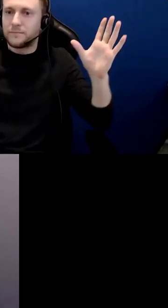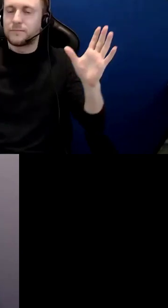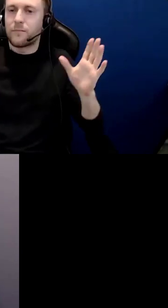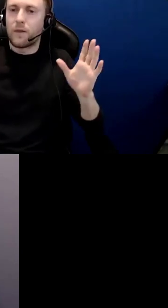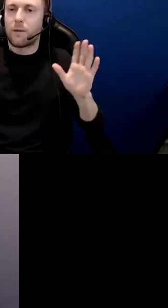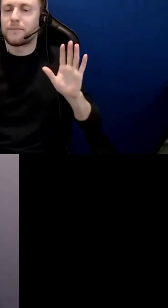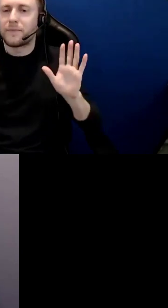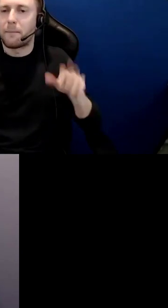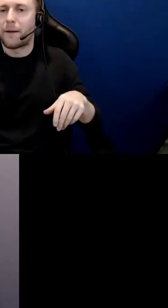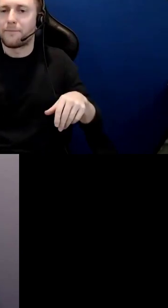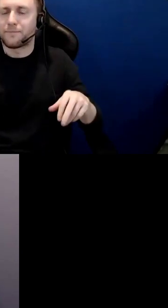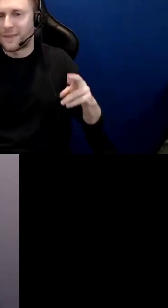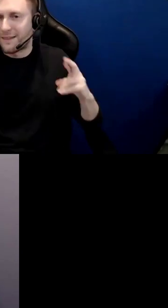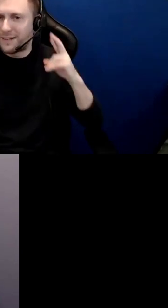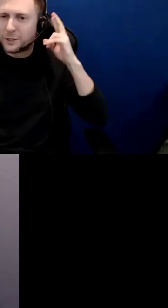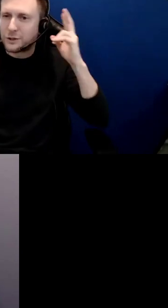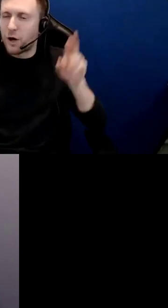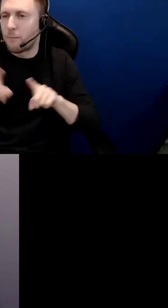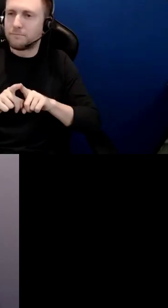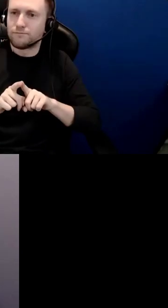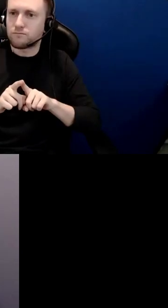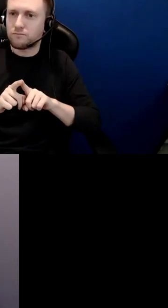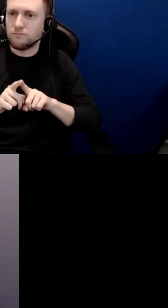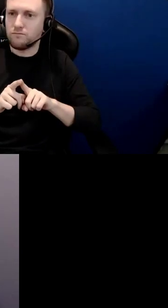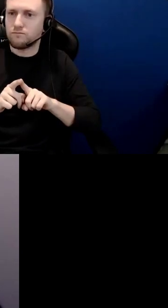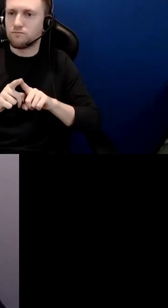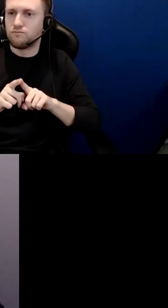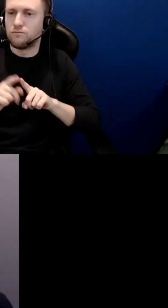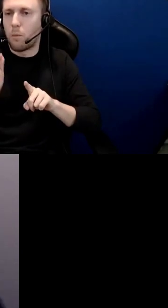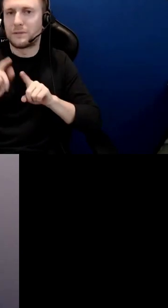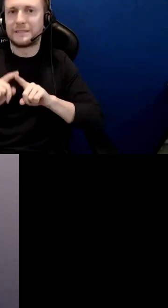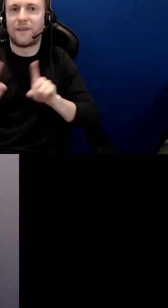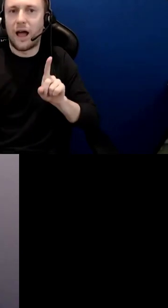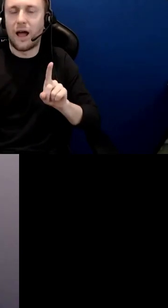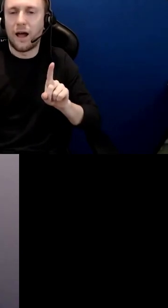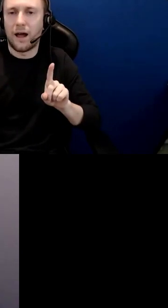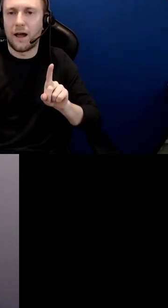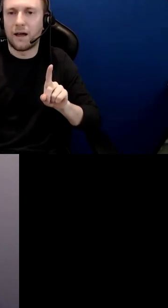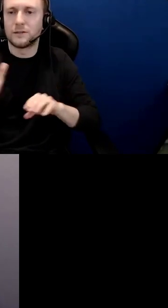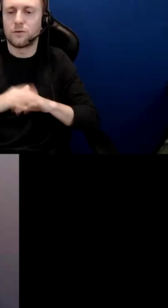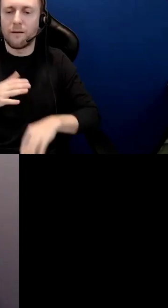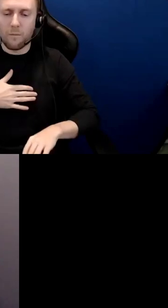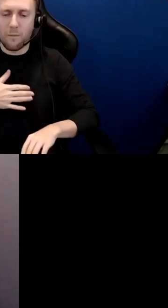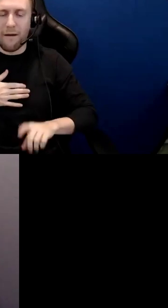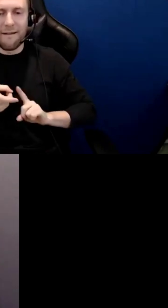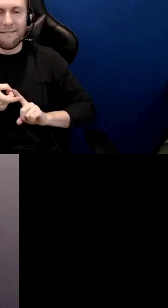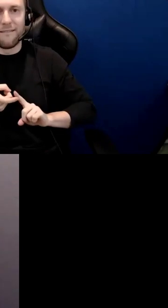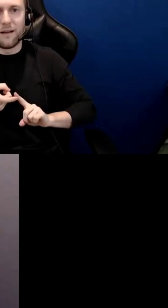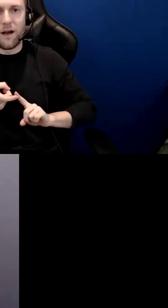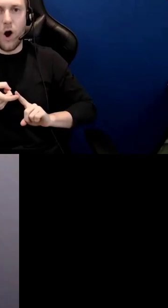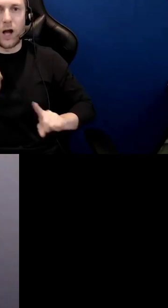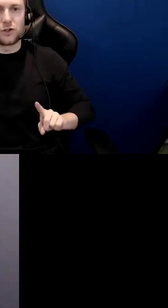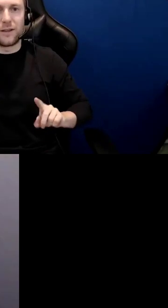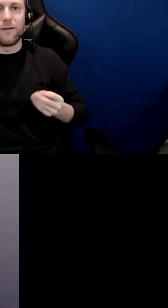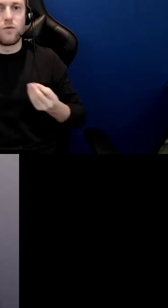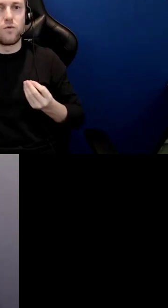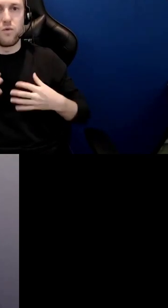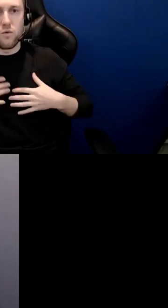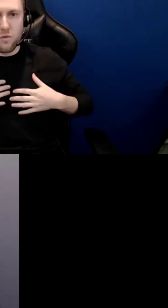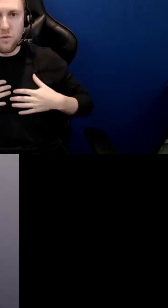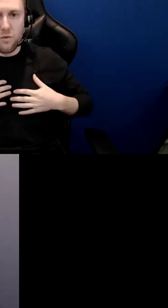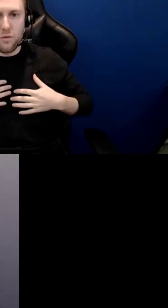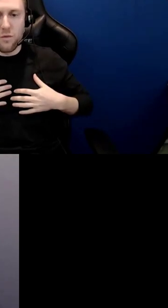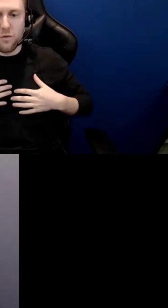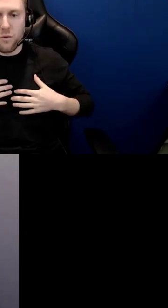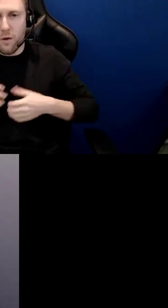thinking about where we are actually from and where we live so i say miigwetch now to you and i'll pass